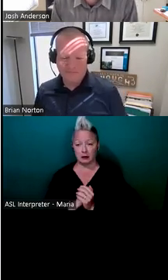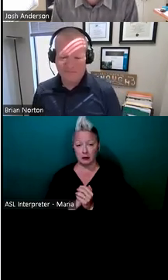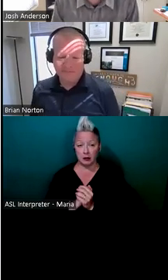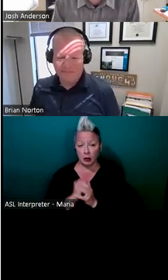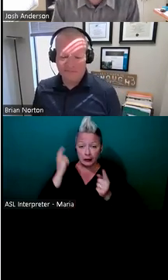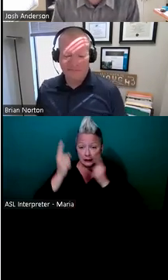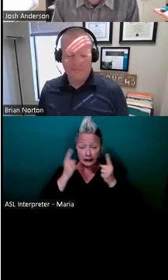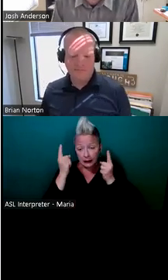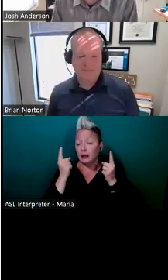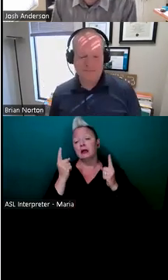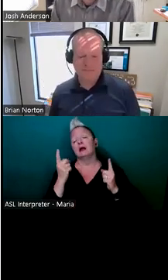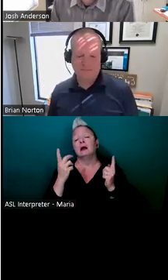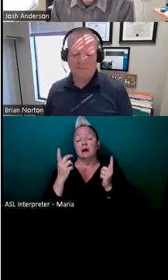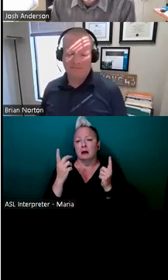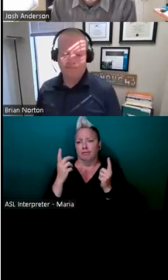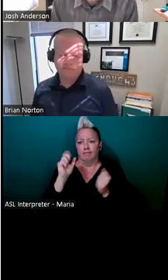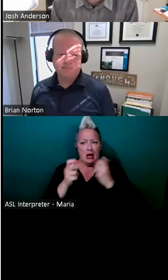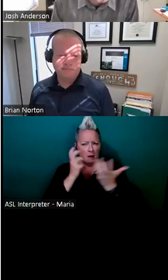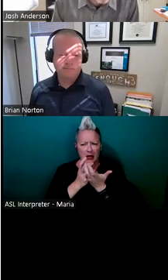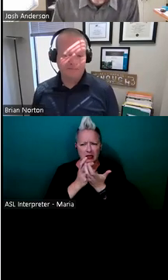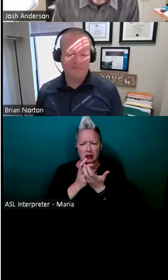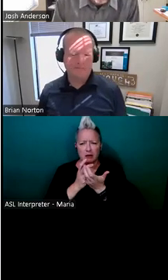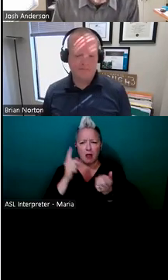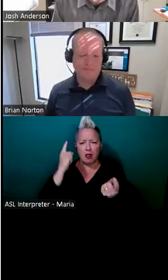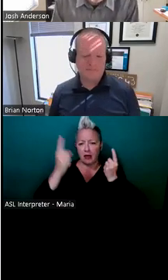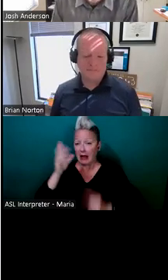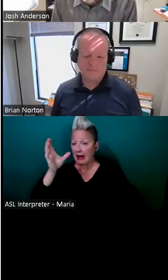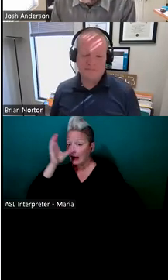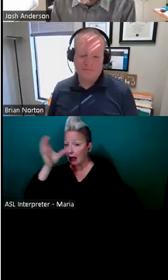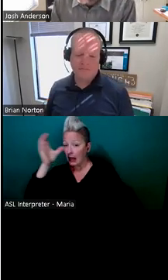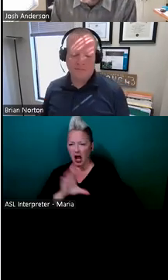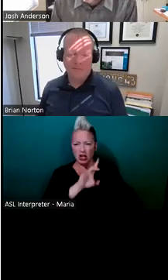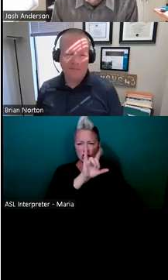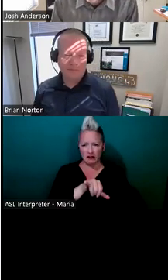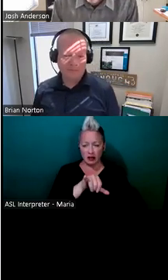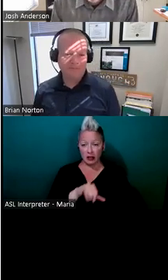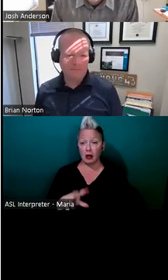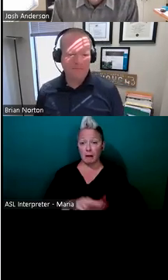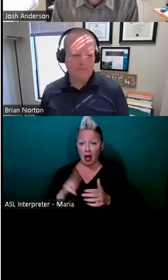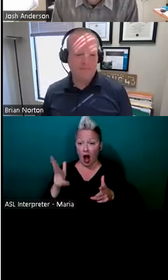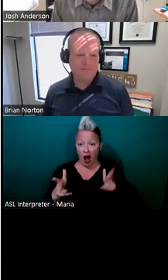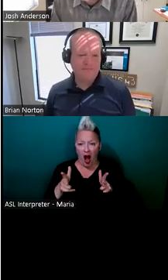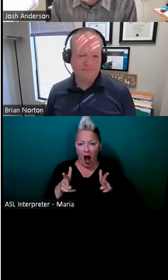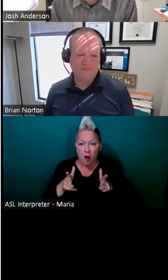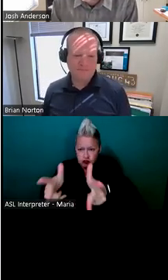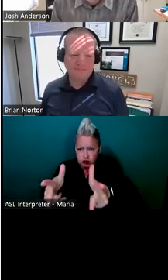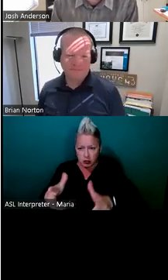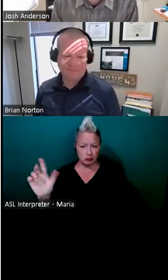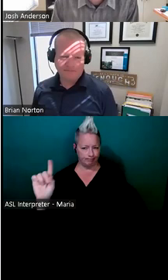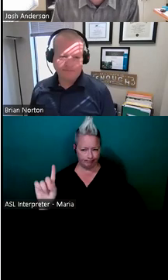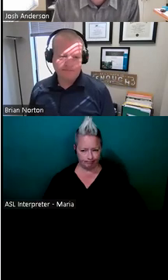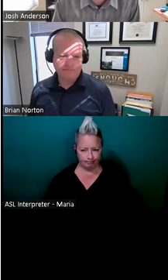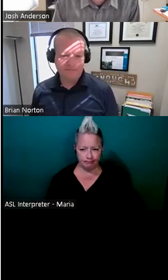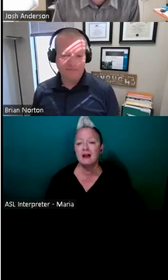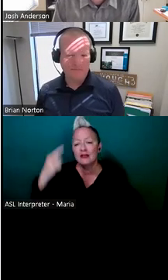Cadillac versus Chevy test. Uh, and this isn't where you take two cars out and race them down the street. Um, it's just more kind of the thought